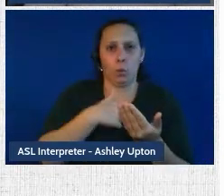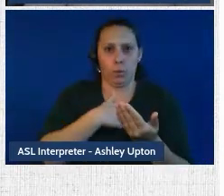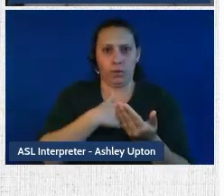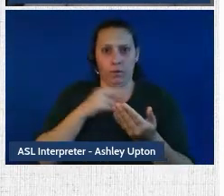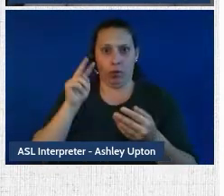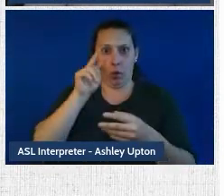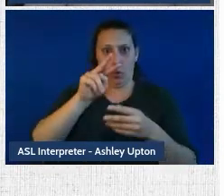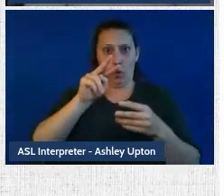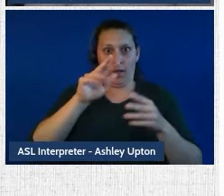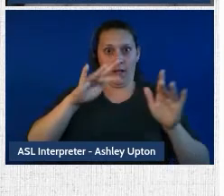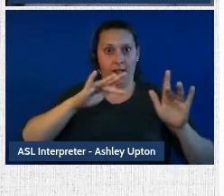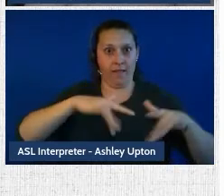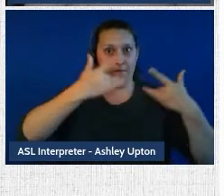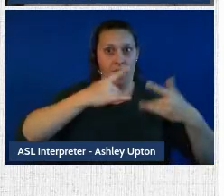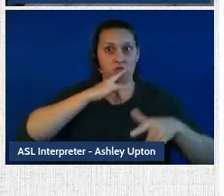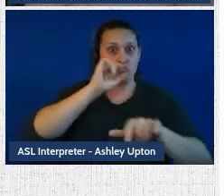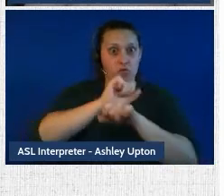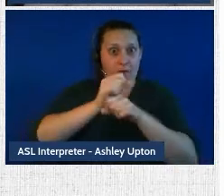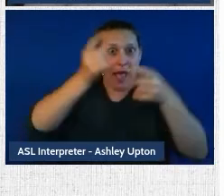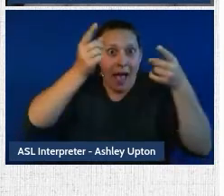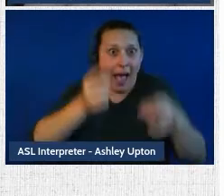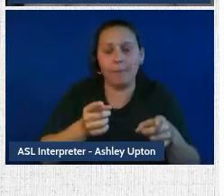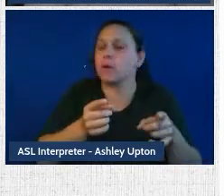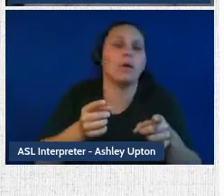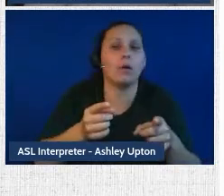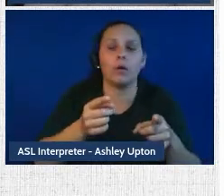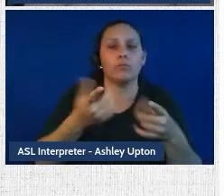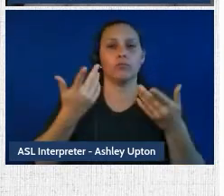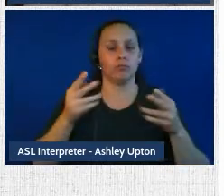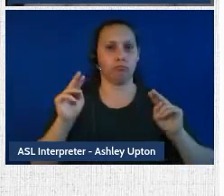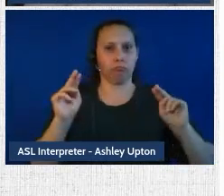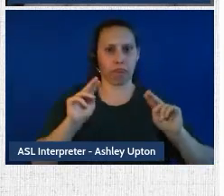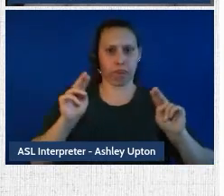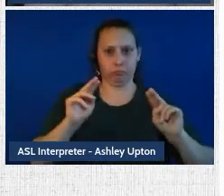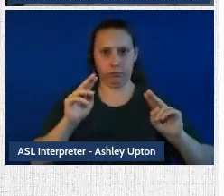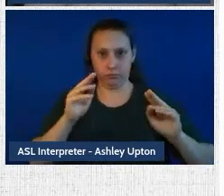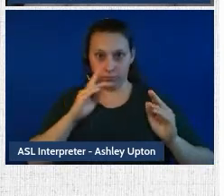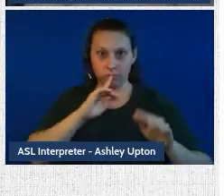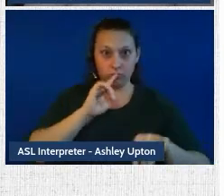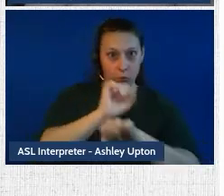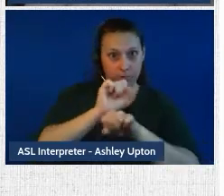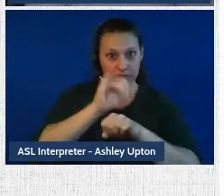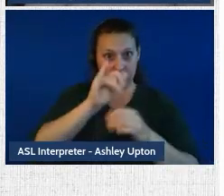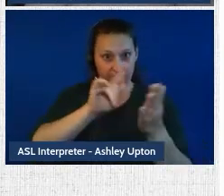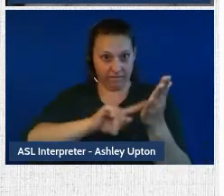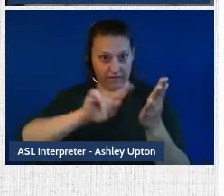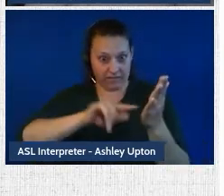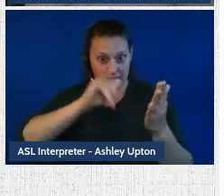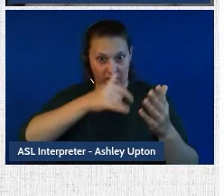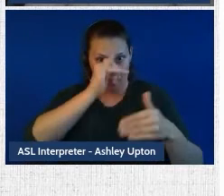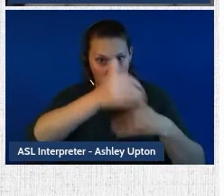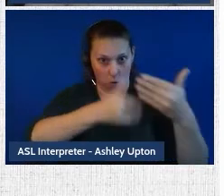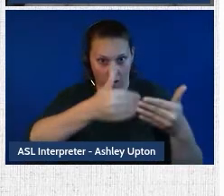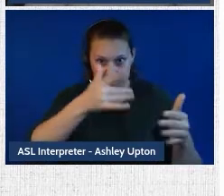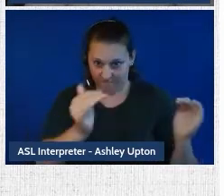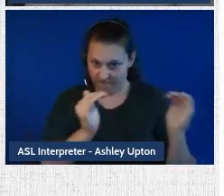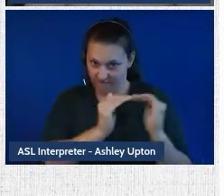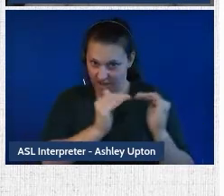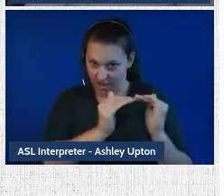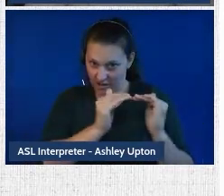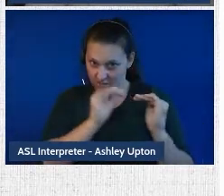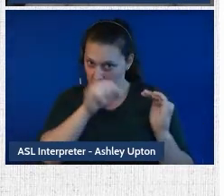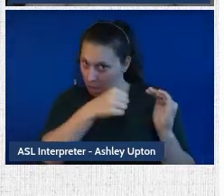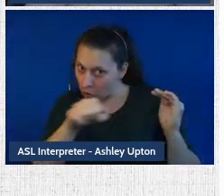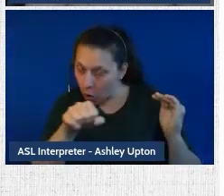event had occurred or not, but just objectively determining whether the investigation process itself was fair. And drawing